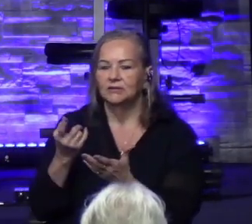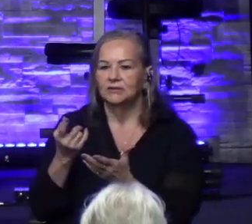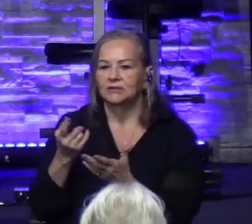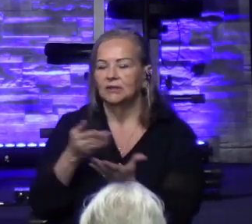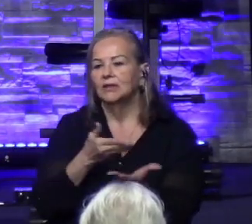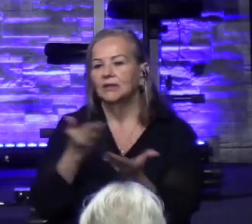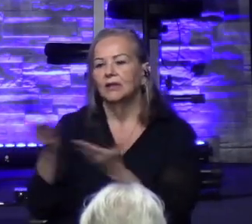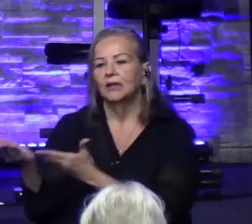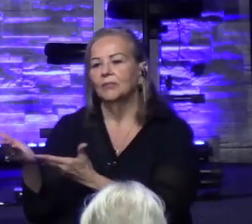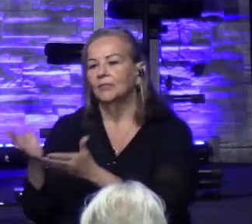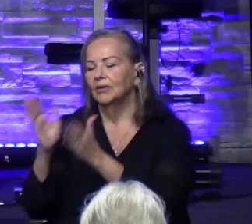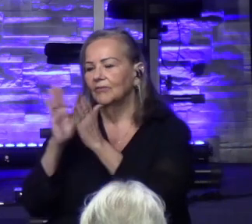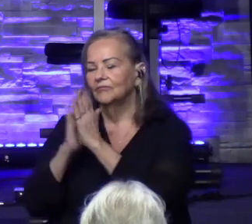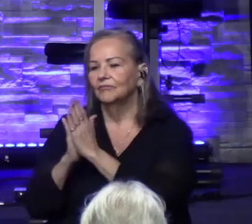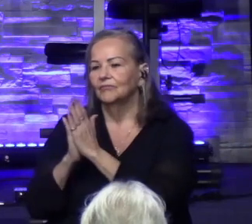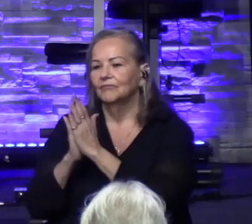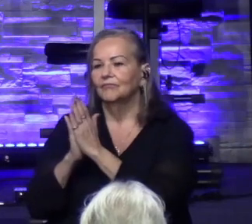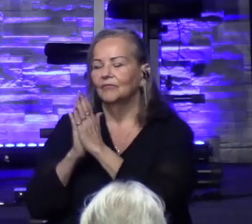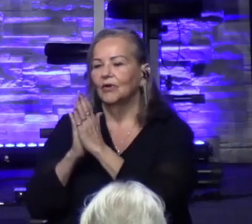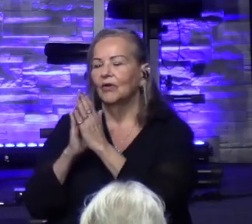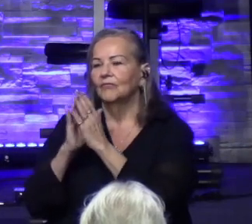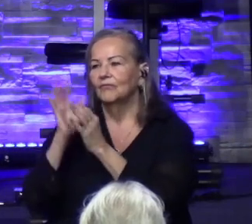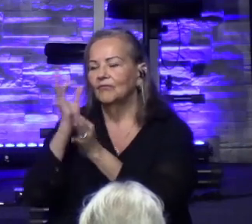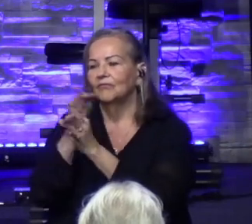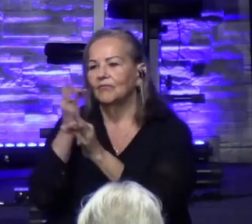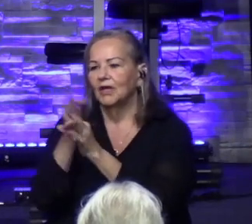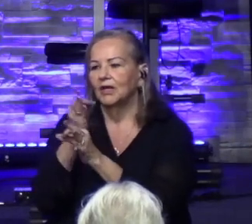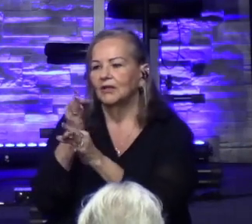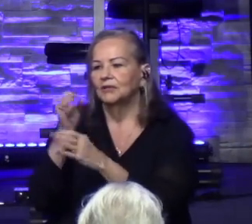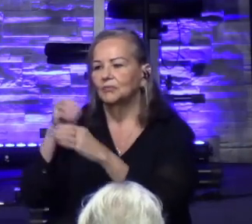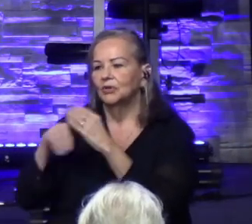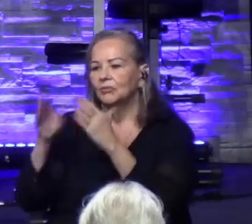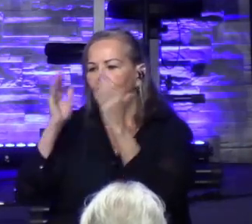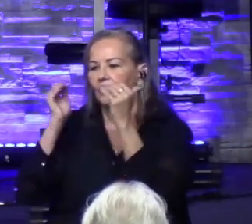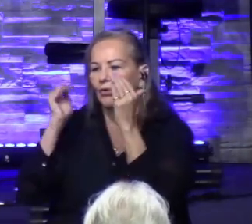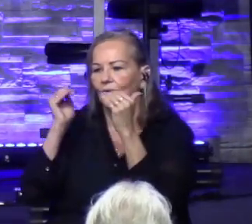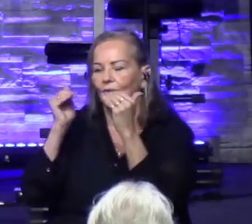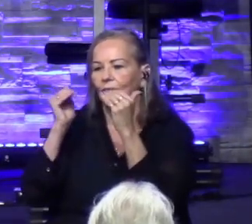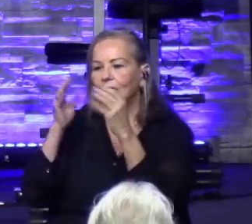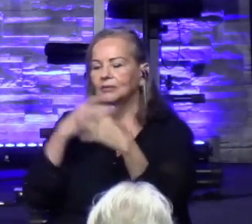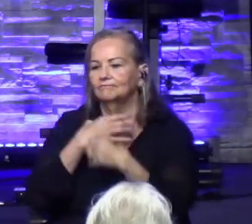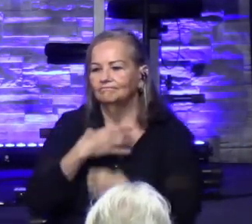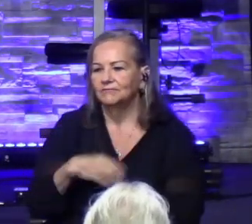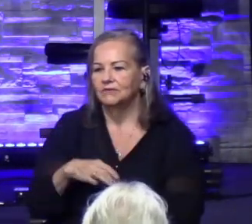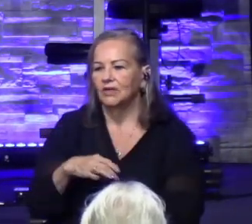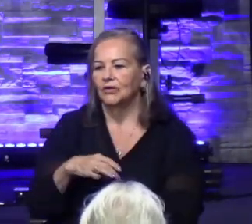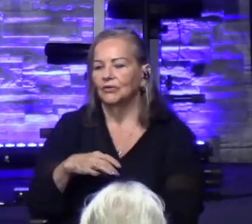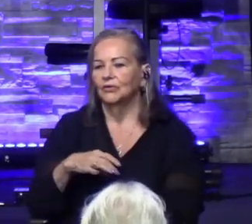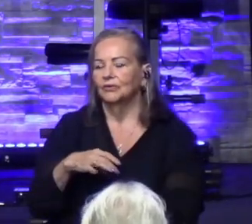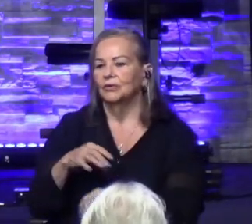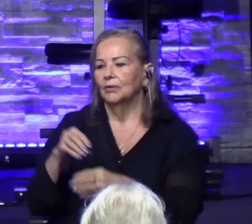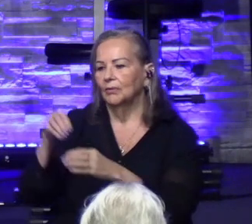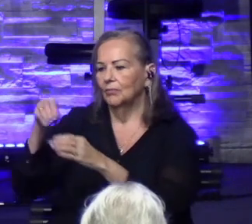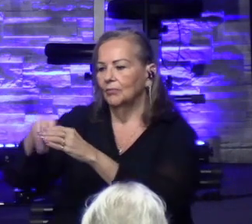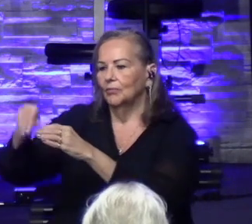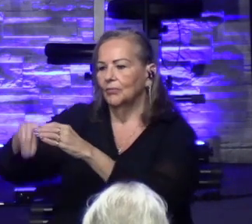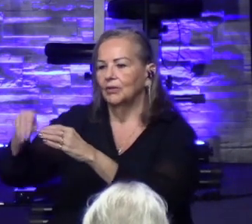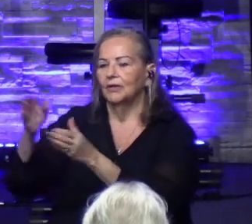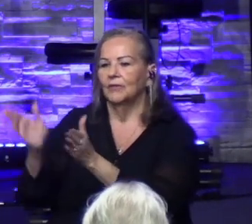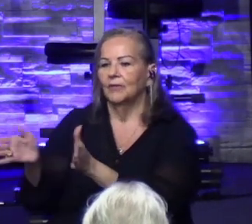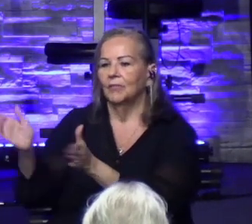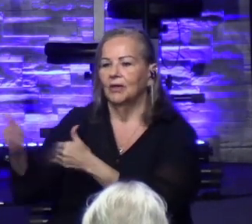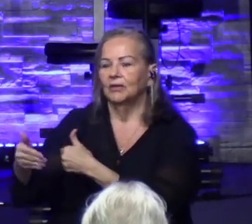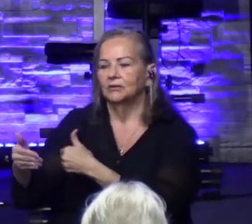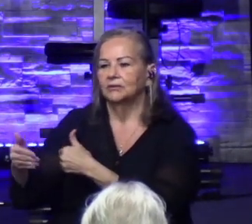faith in this. Put our money in this. Put our hope in this. Put our desire to see things happen here in this chest. And that's what